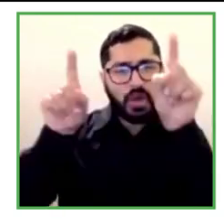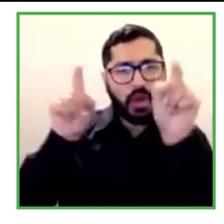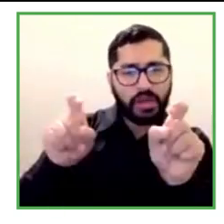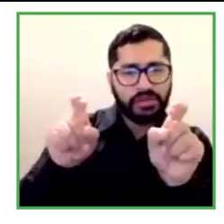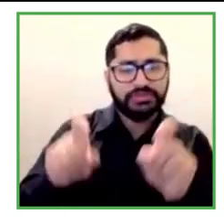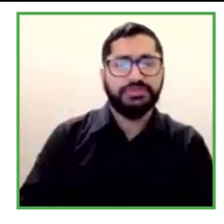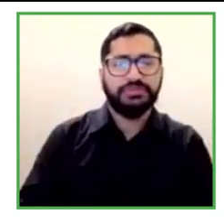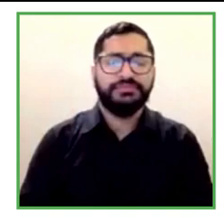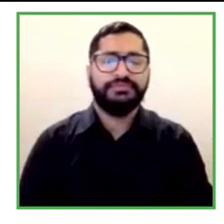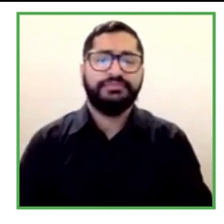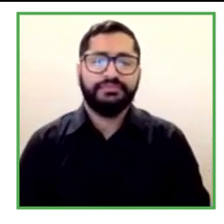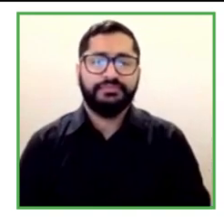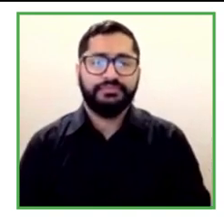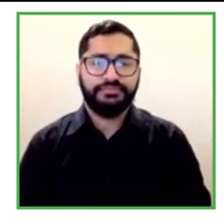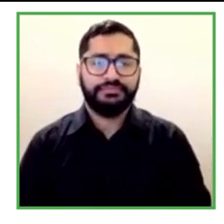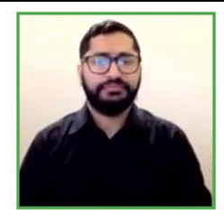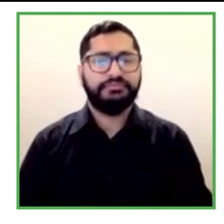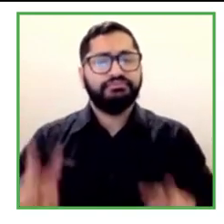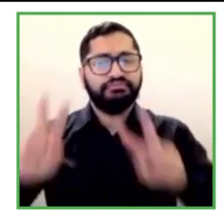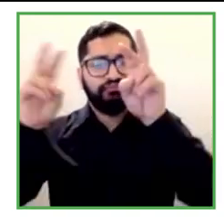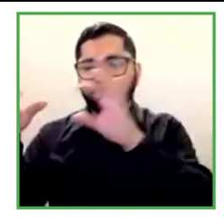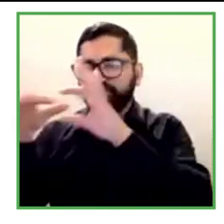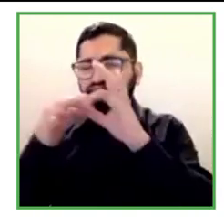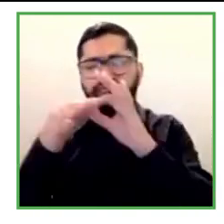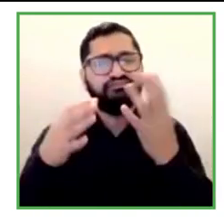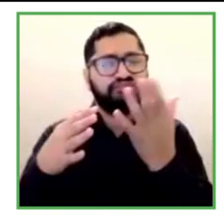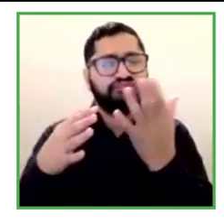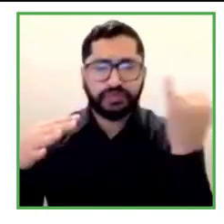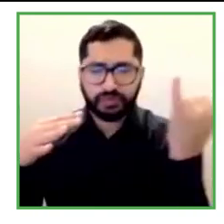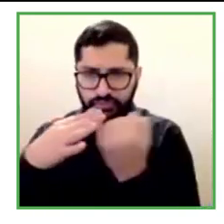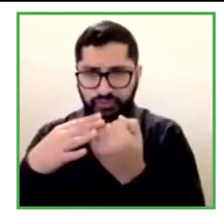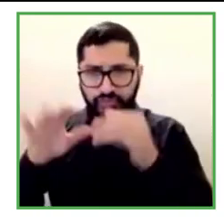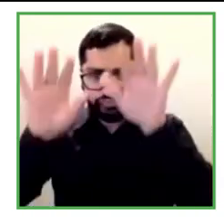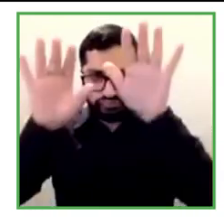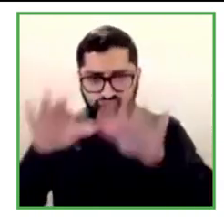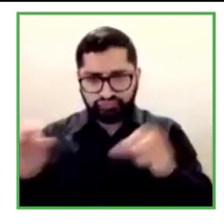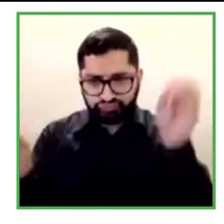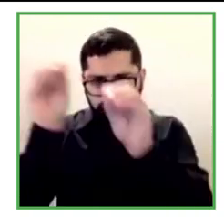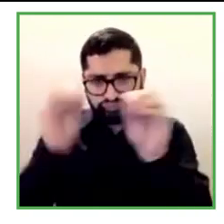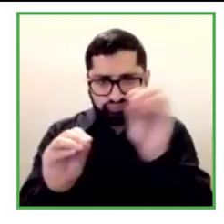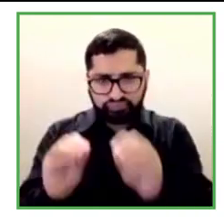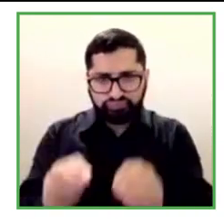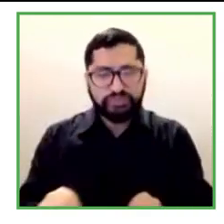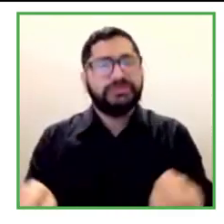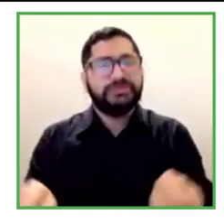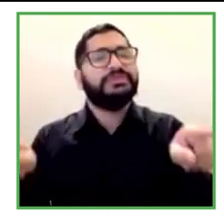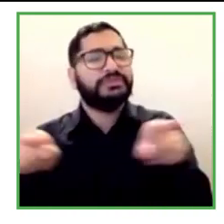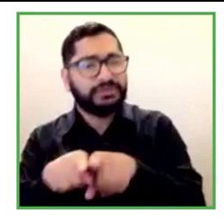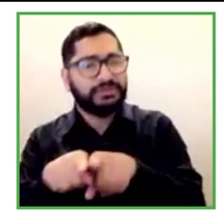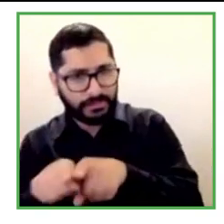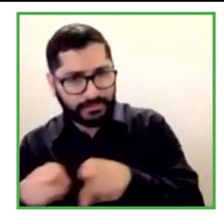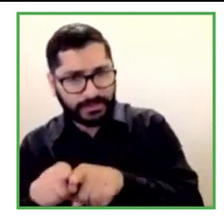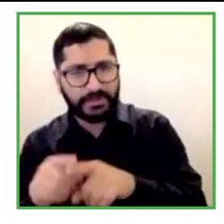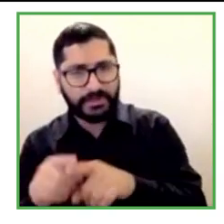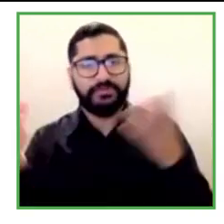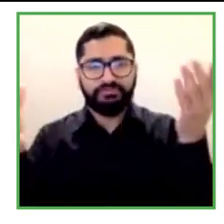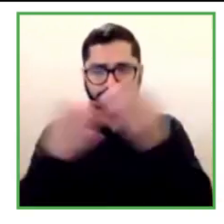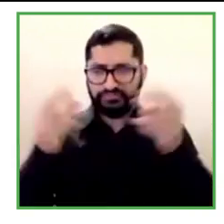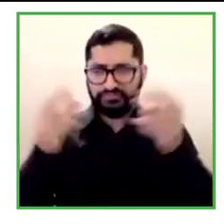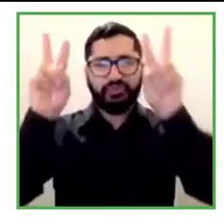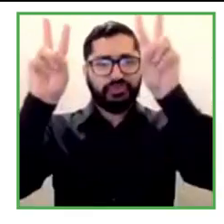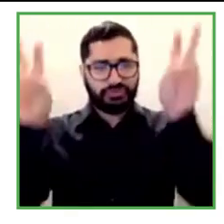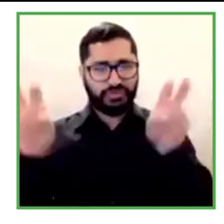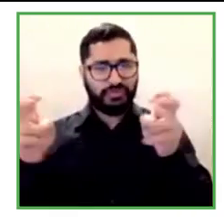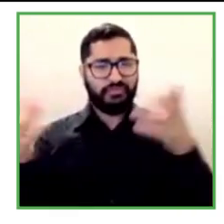accessibility. These are emerging topics in relation with digitalization and pandemic. So